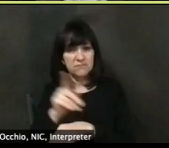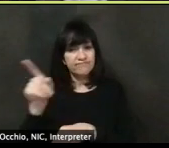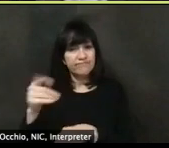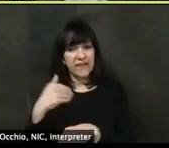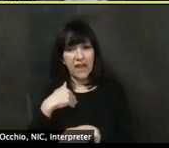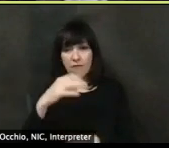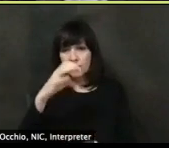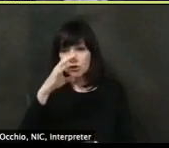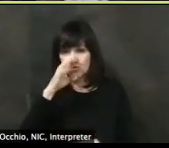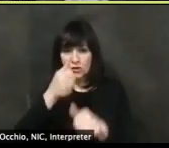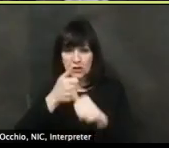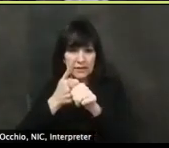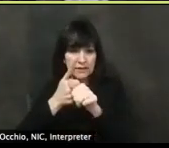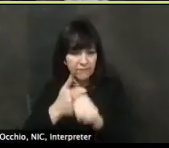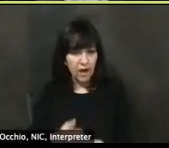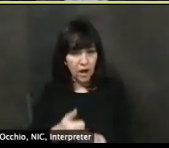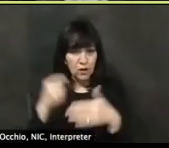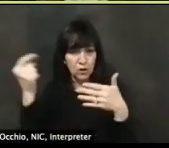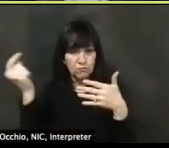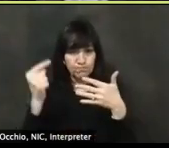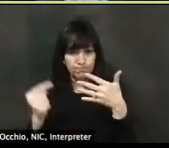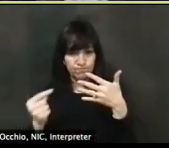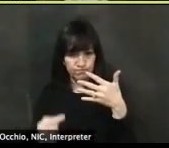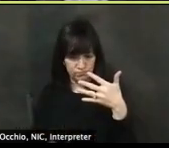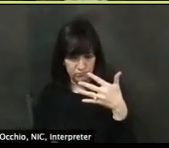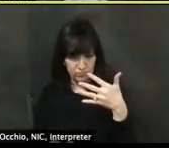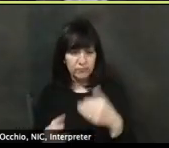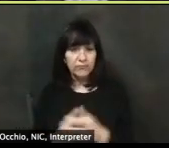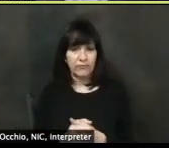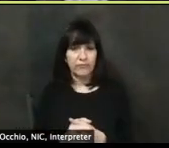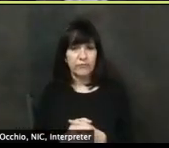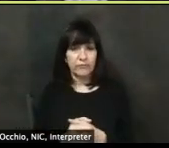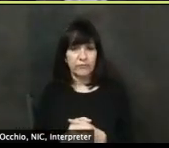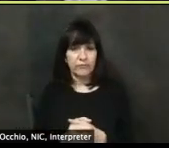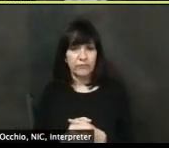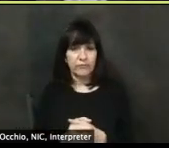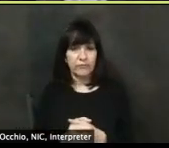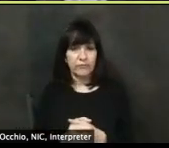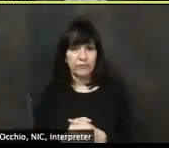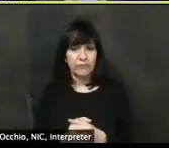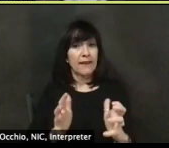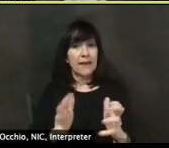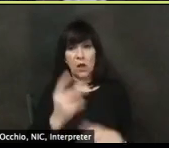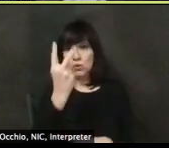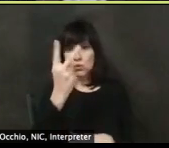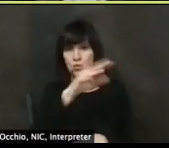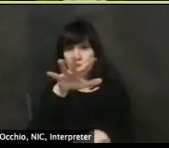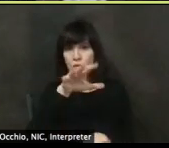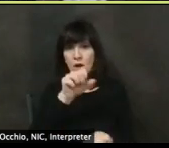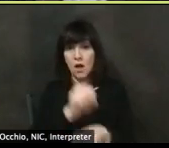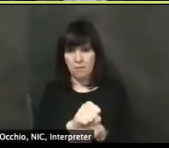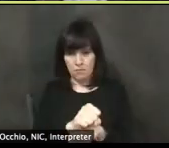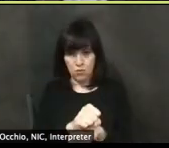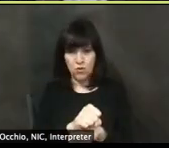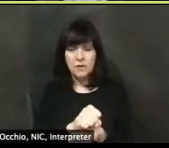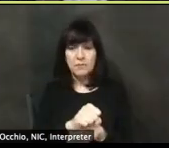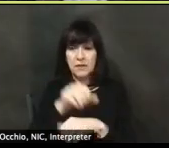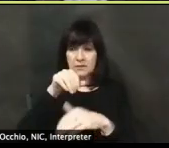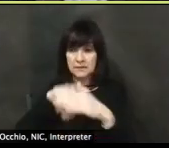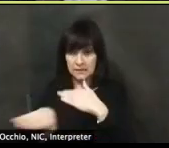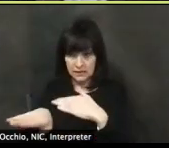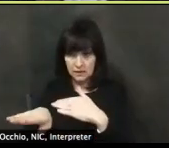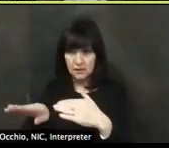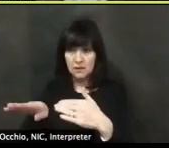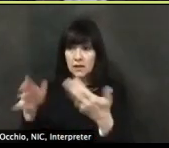spread. But, uh, um, we are allowing that to occur up to two appointments at a time. Um, and then